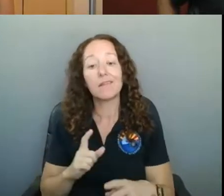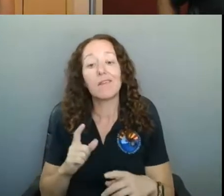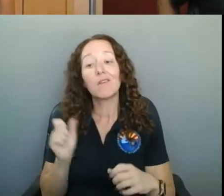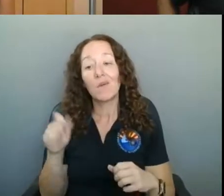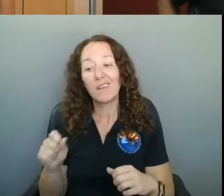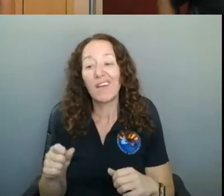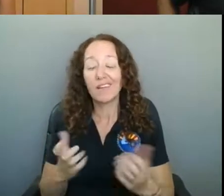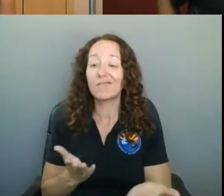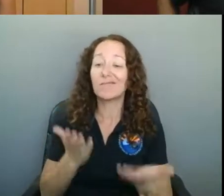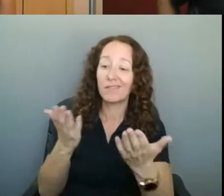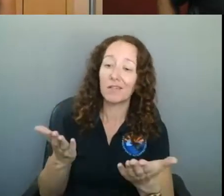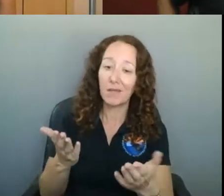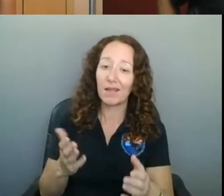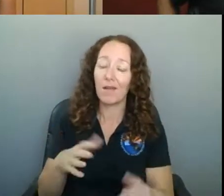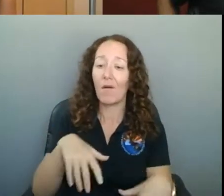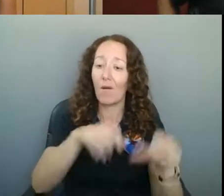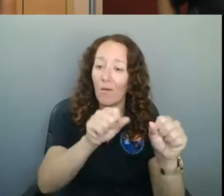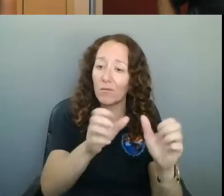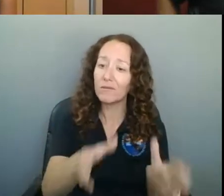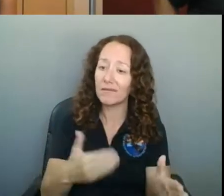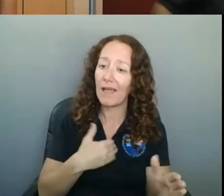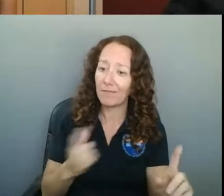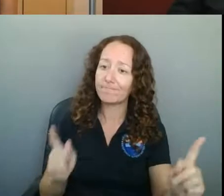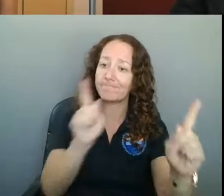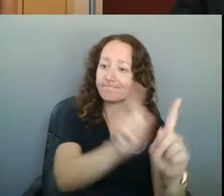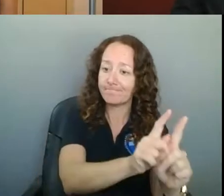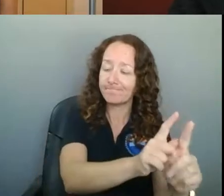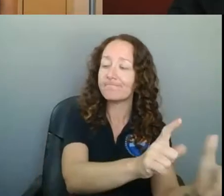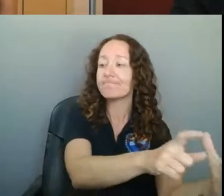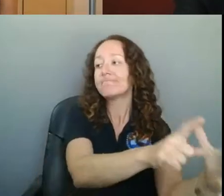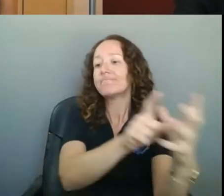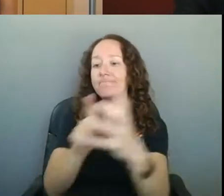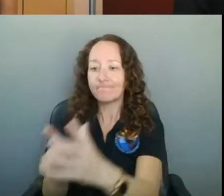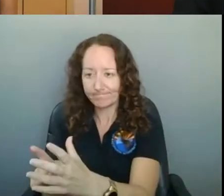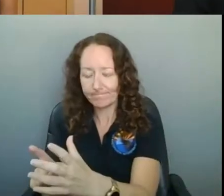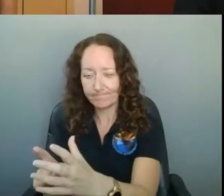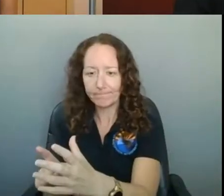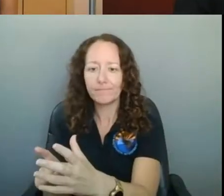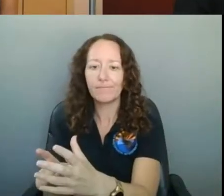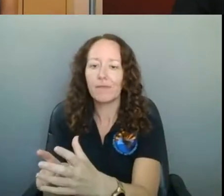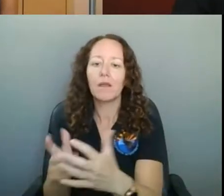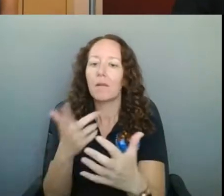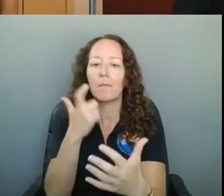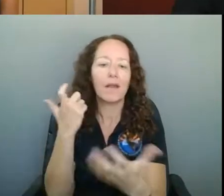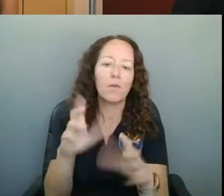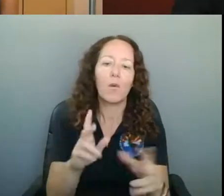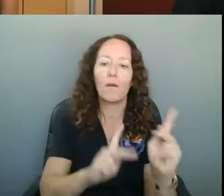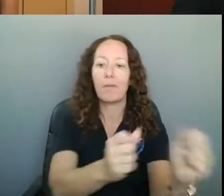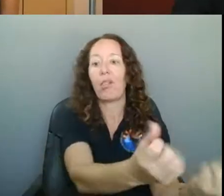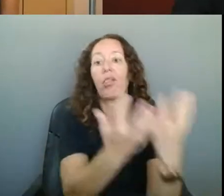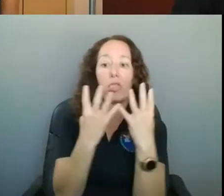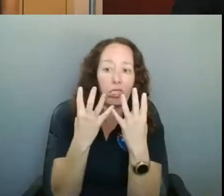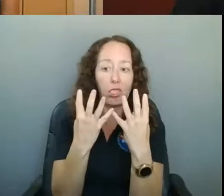not just going straight to the bar and convening and things like that. It's going to be an adjustment just for the public to understand